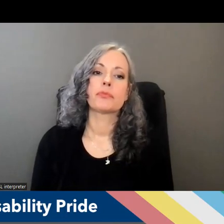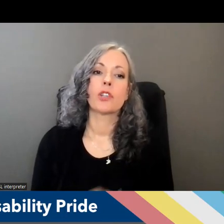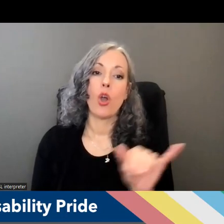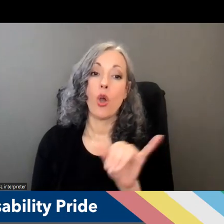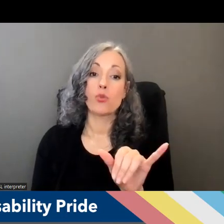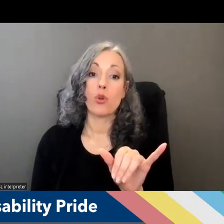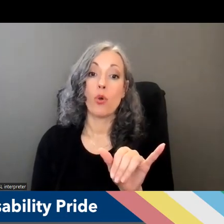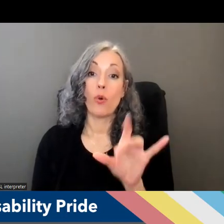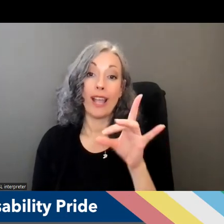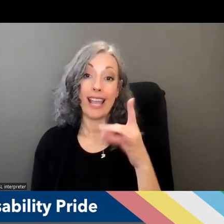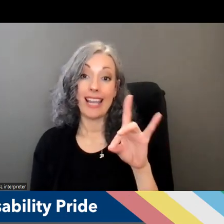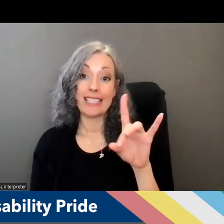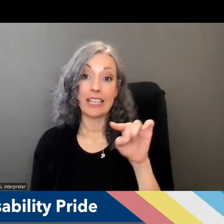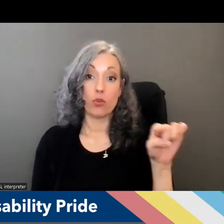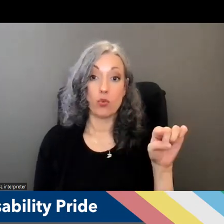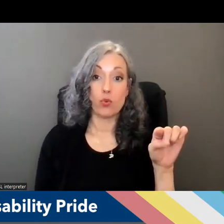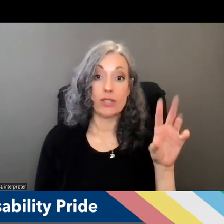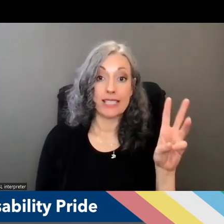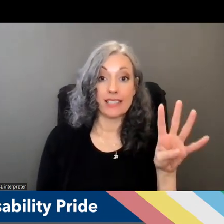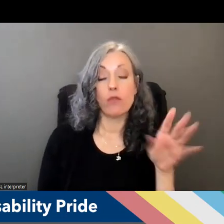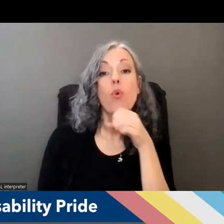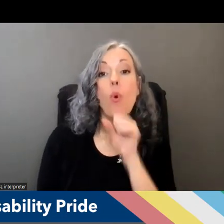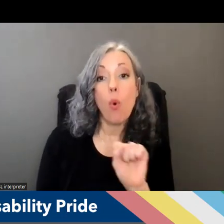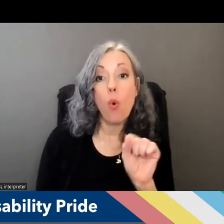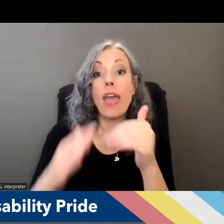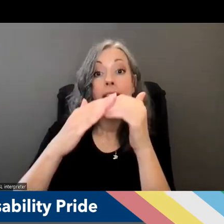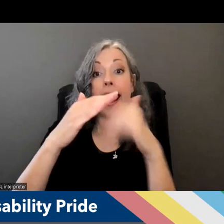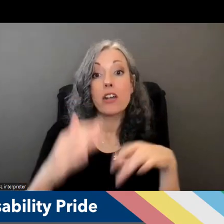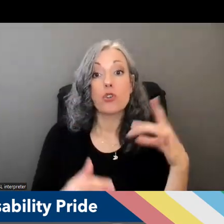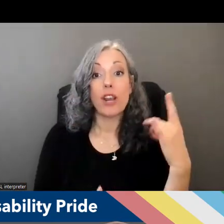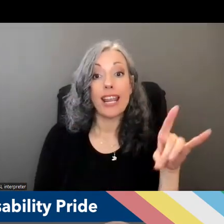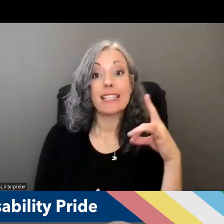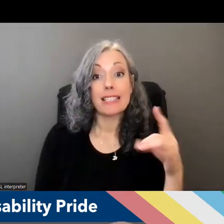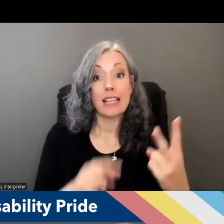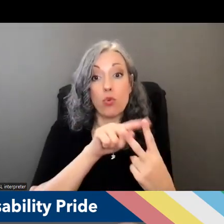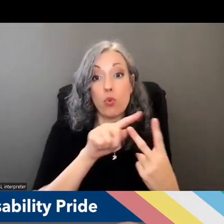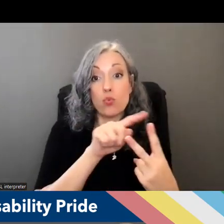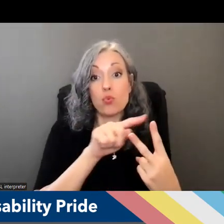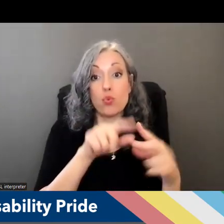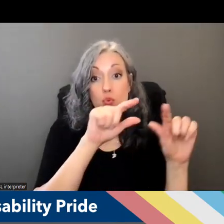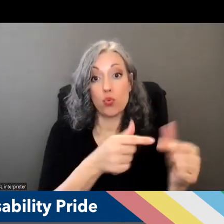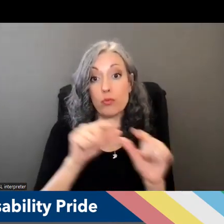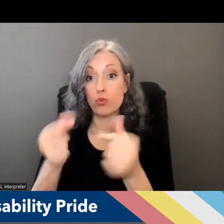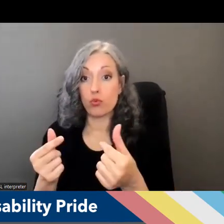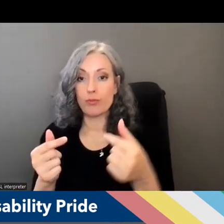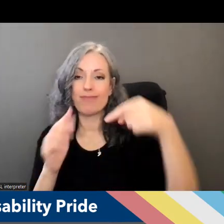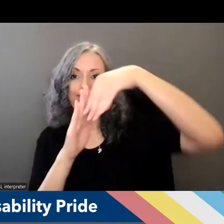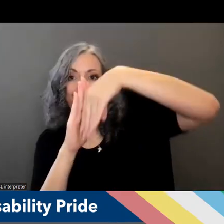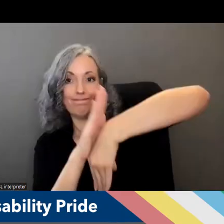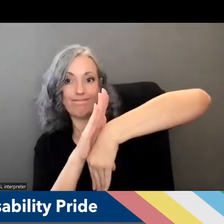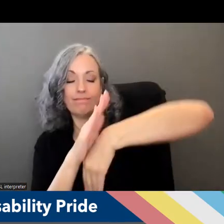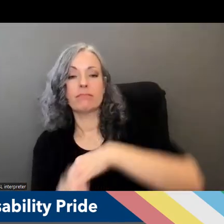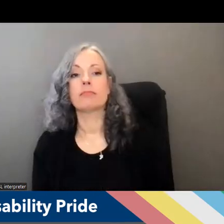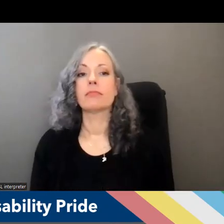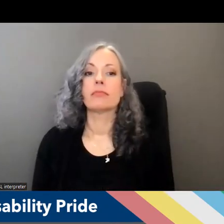18 to 64 and our zero under 18 populations are both in a decline next slide